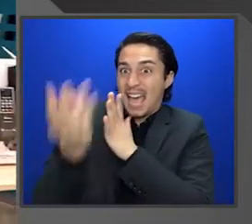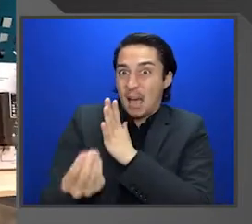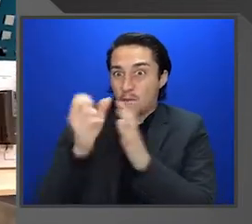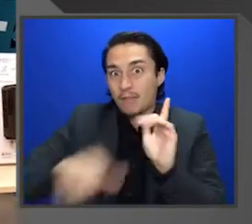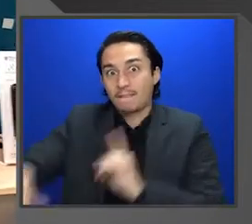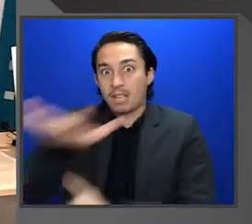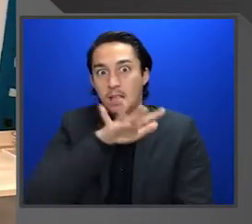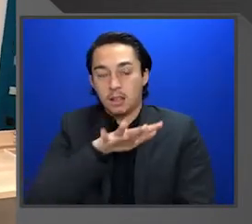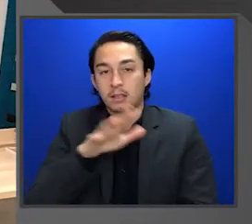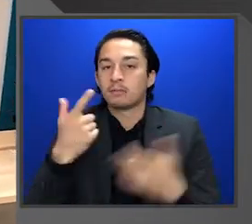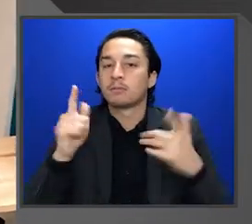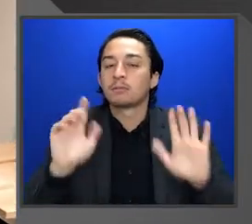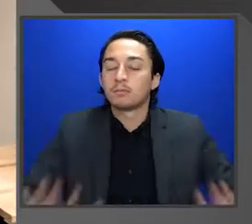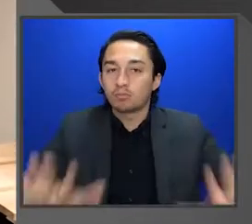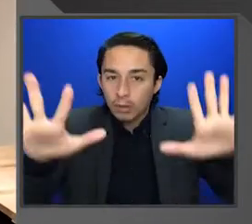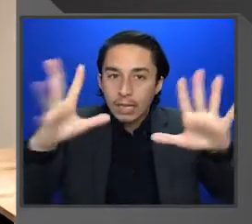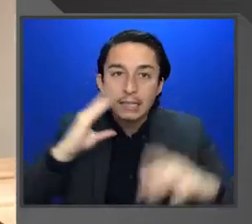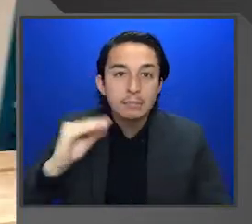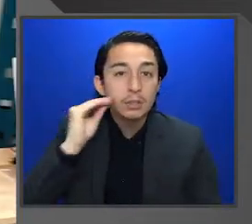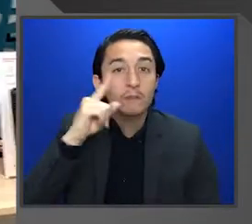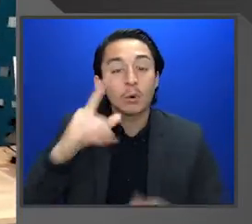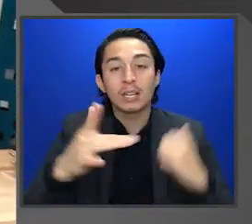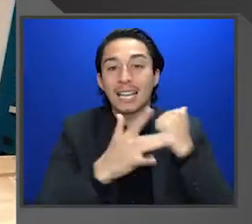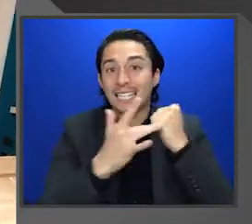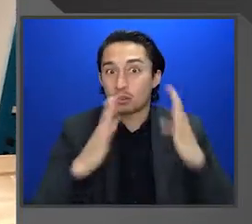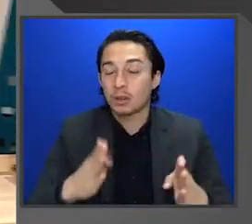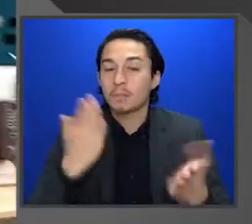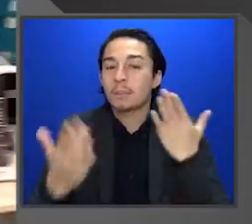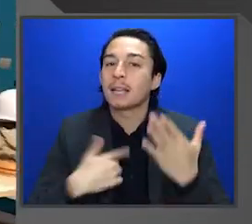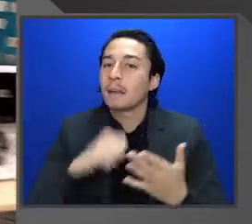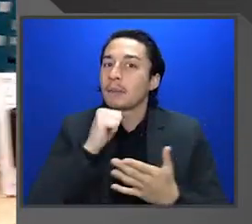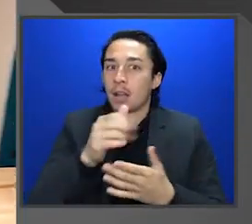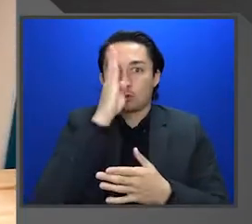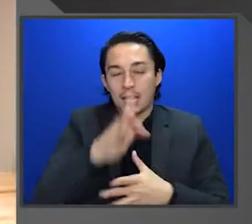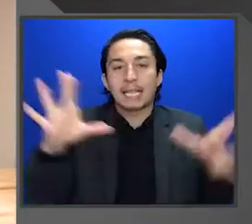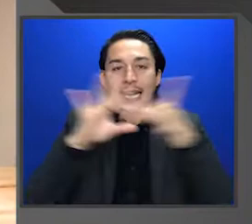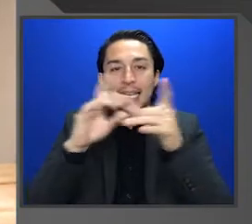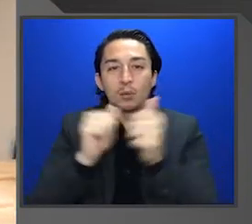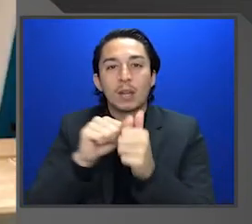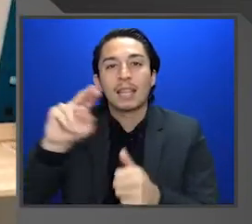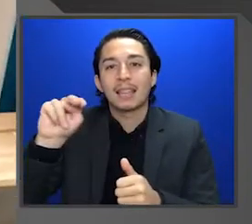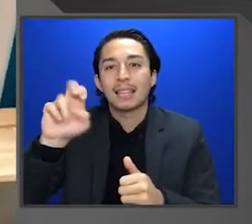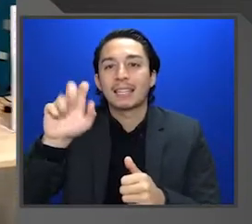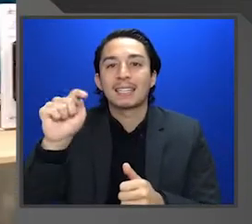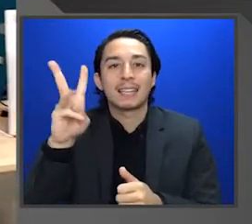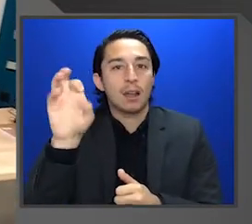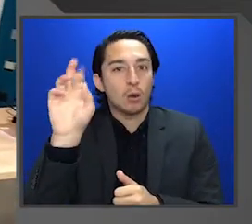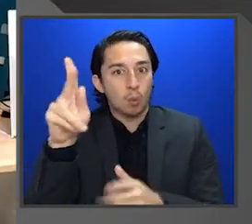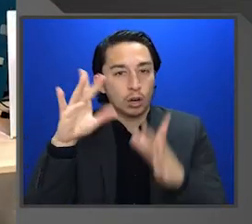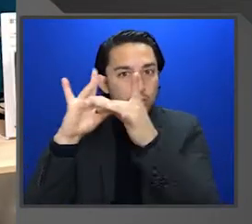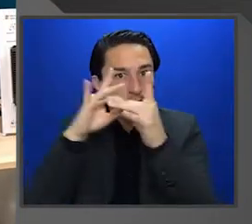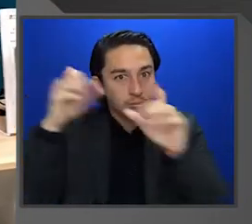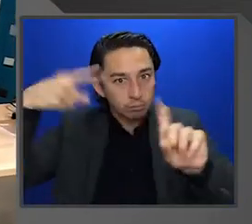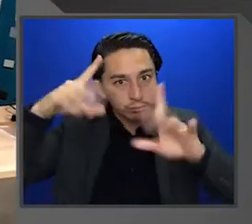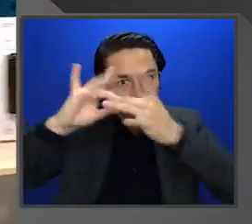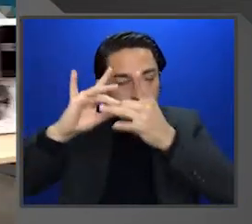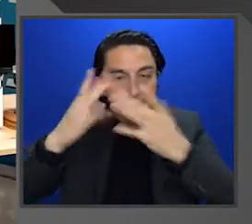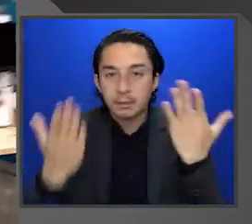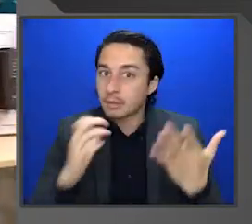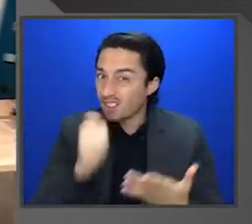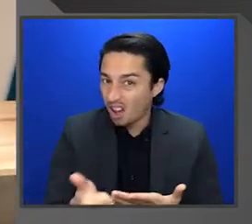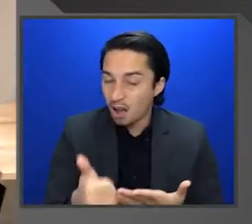a great experience to have for a technician where I may not be directly connected to a network. I may not have everything at my disposal.